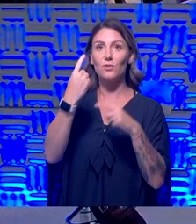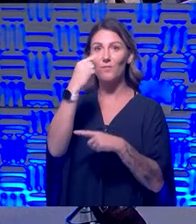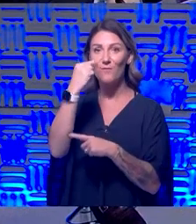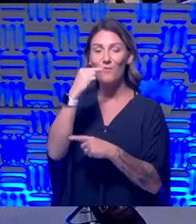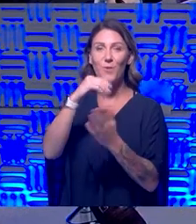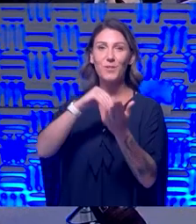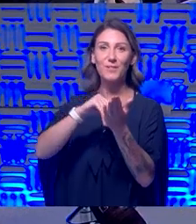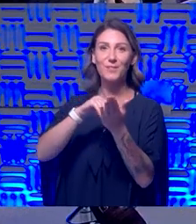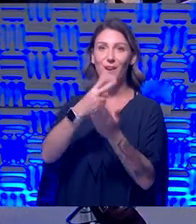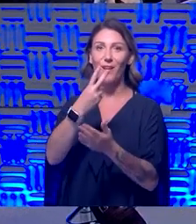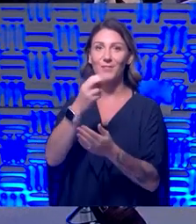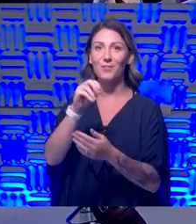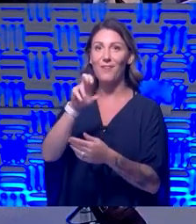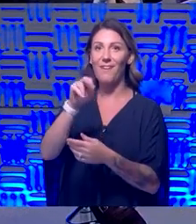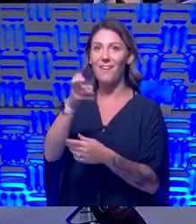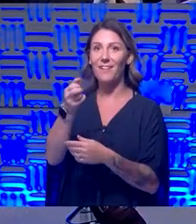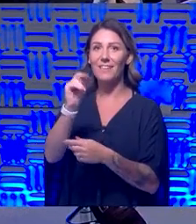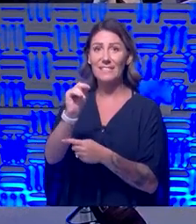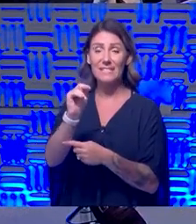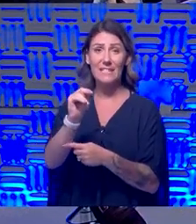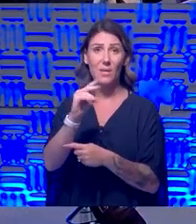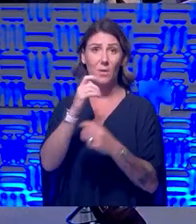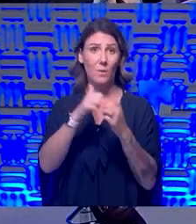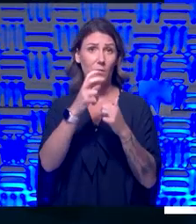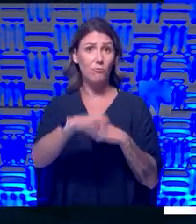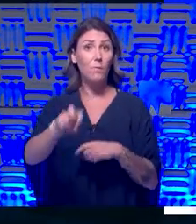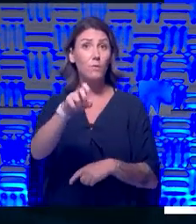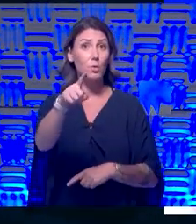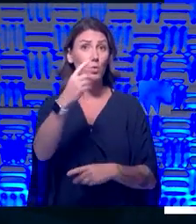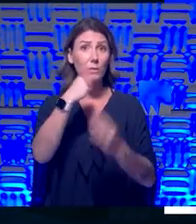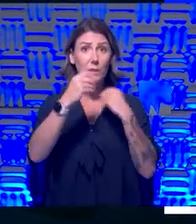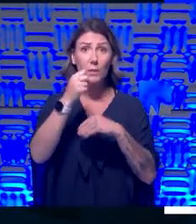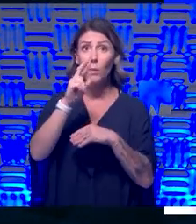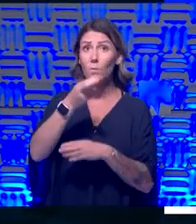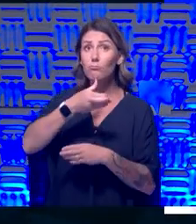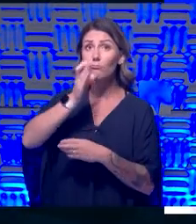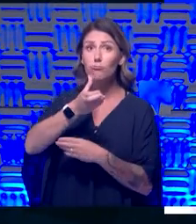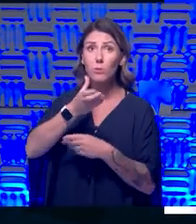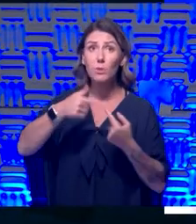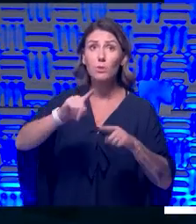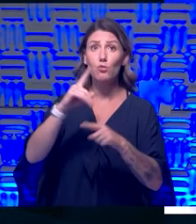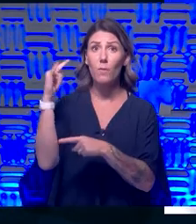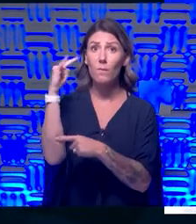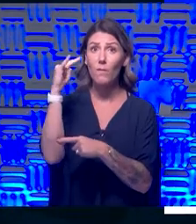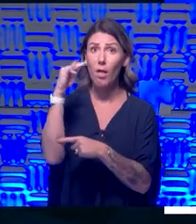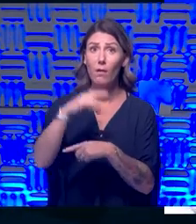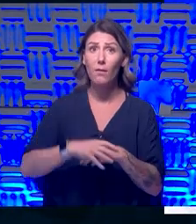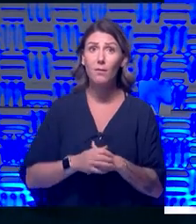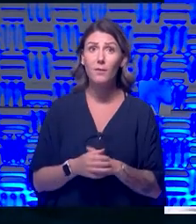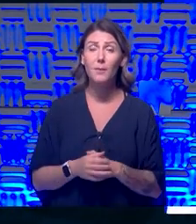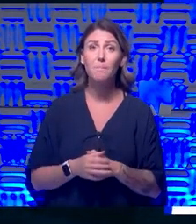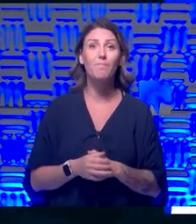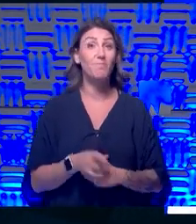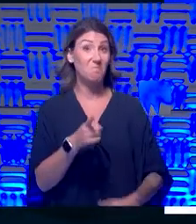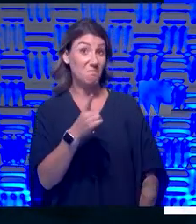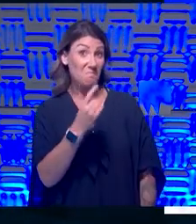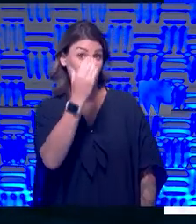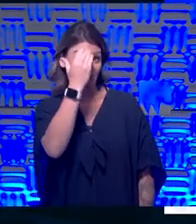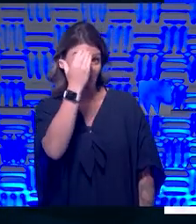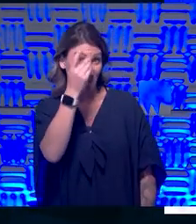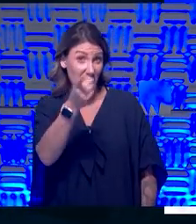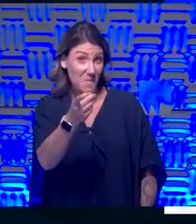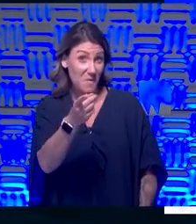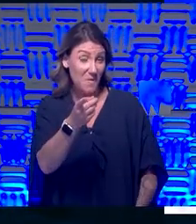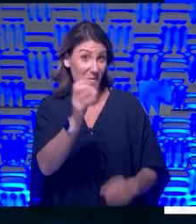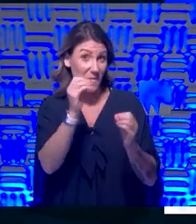travel. Here we go. She wants to know, did you eat or drink on the flight? All right, Hawk. Did you get something to eat or drink? And I know you didn't have any alcohol,